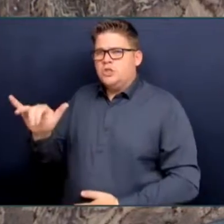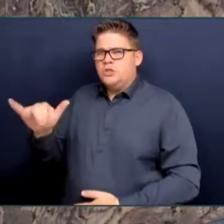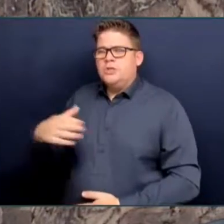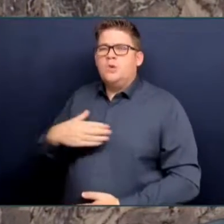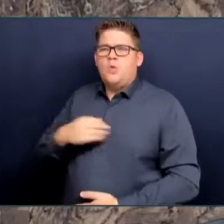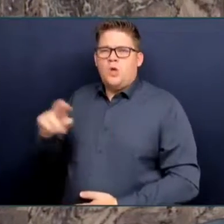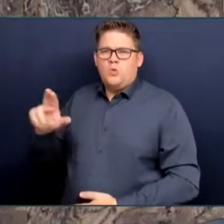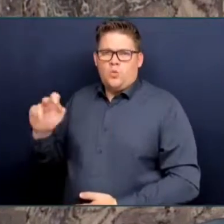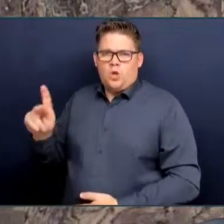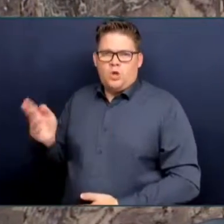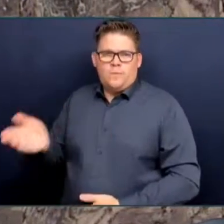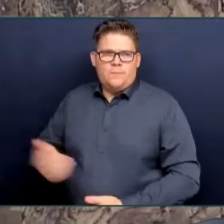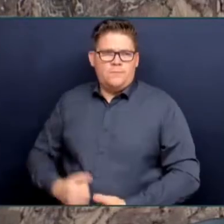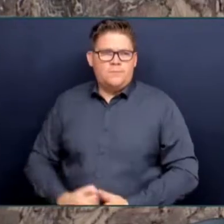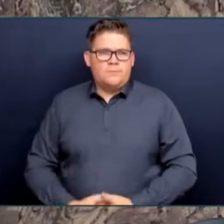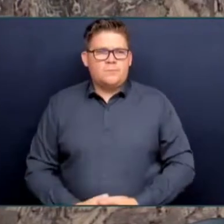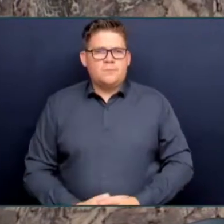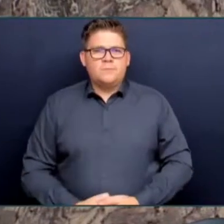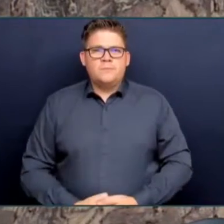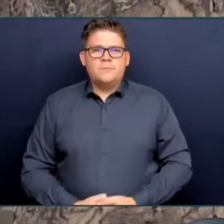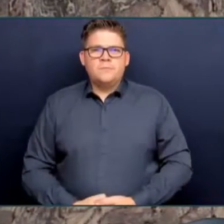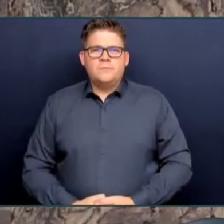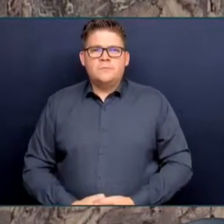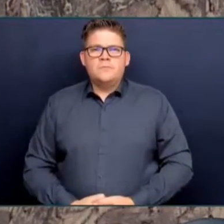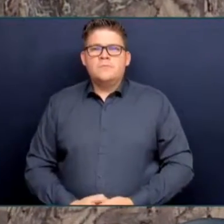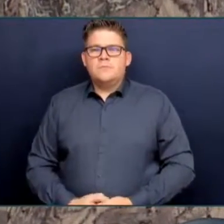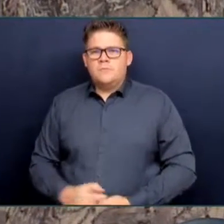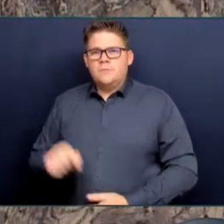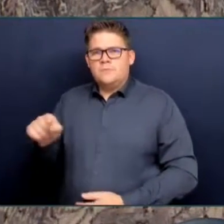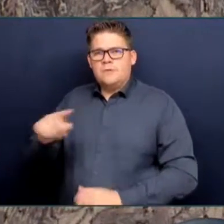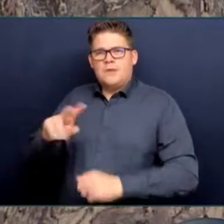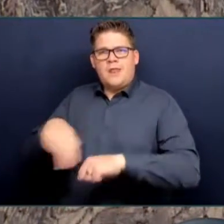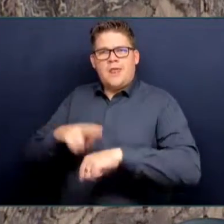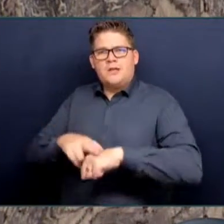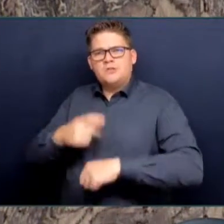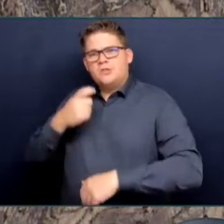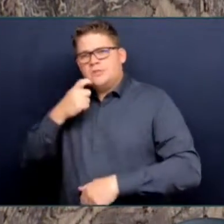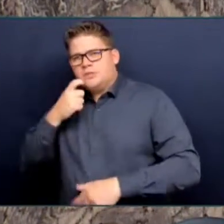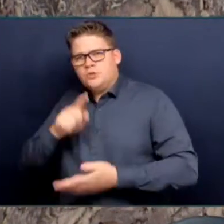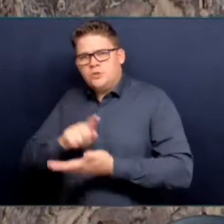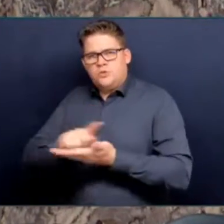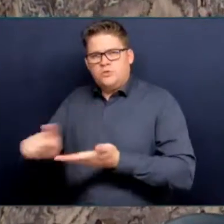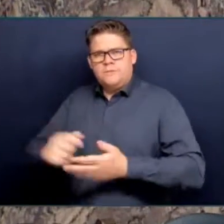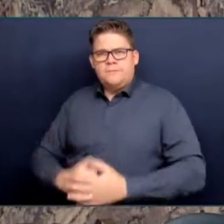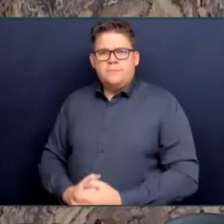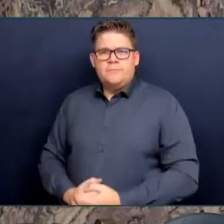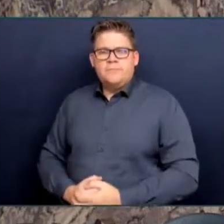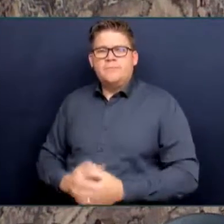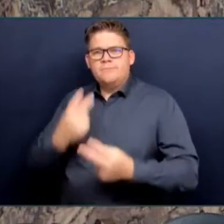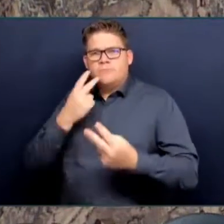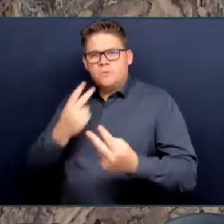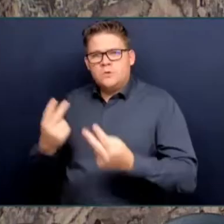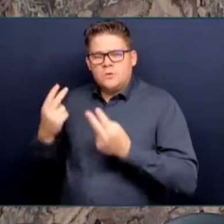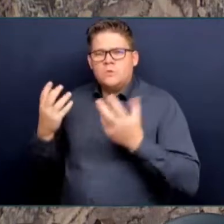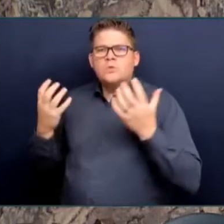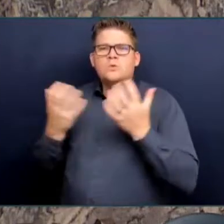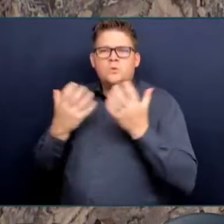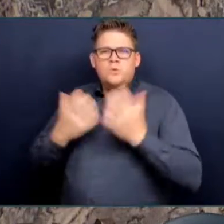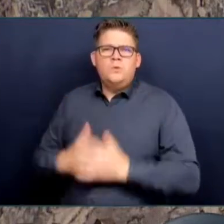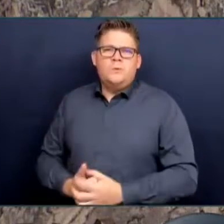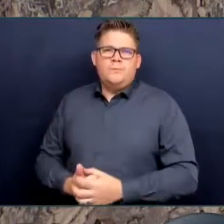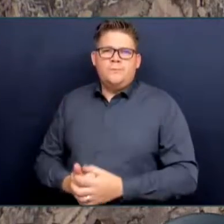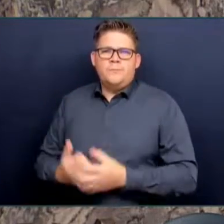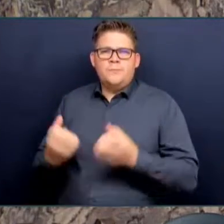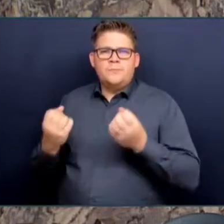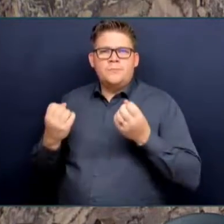and remember the lives lost due to the tragic drug overdose this year and the thousands more who have died in British